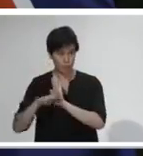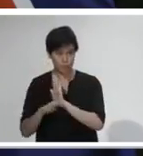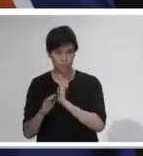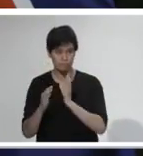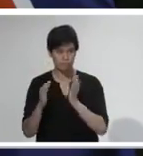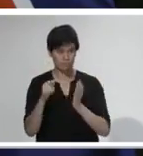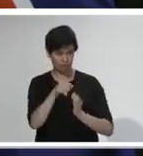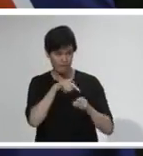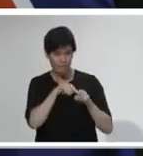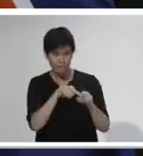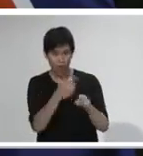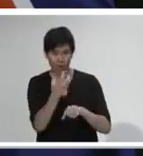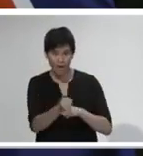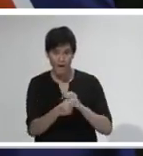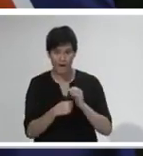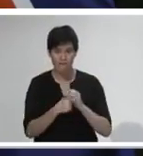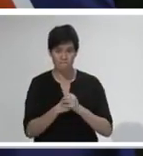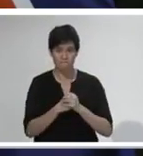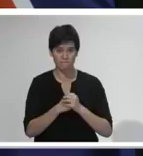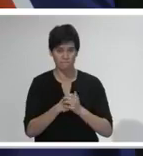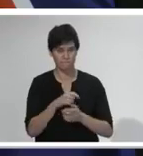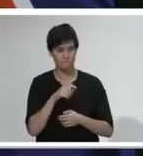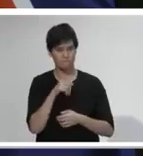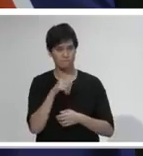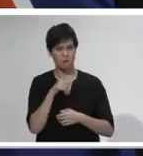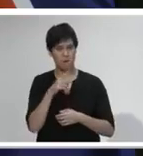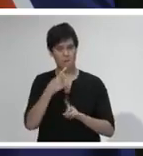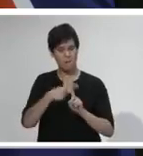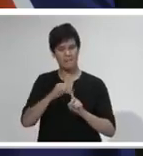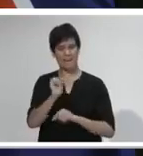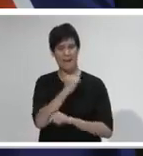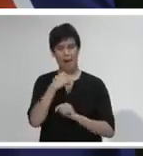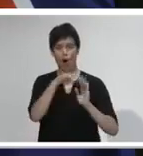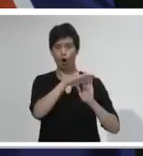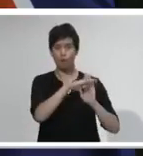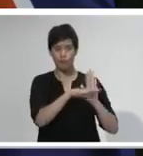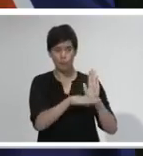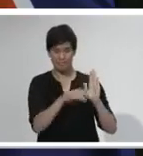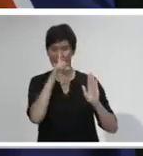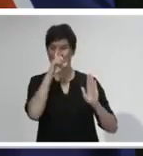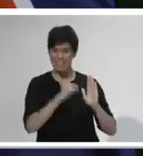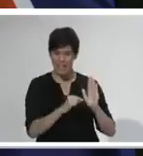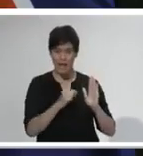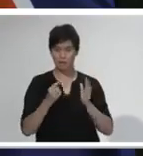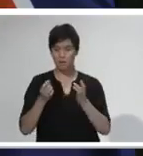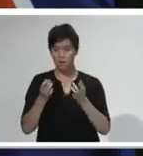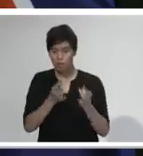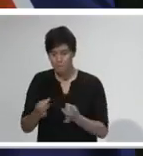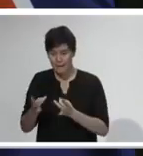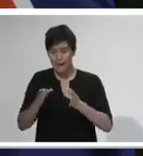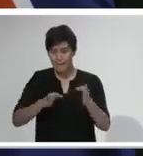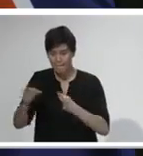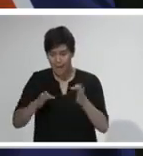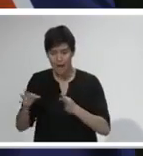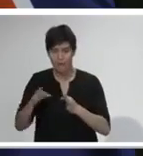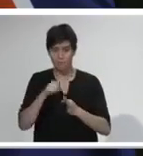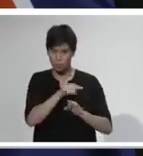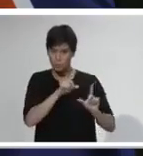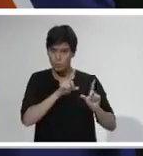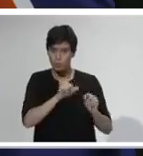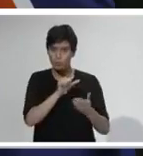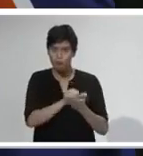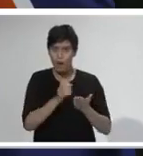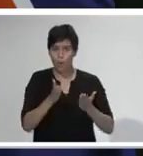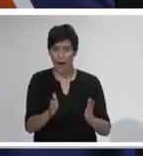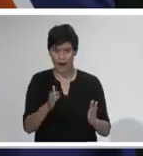complying with them, and the ability to operationalise restrictions, including satisfactory detailed implementation planning by